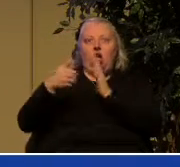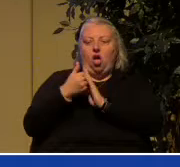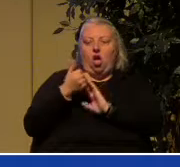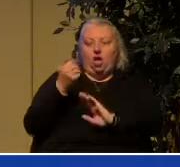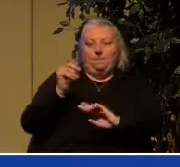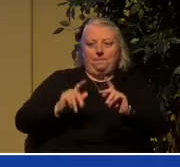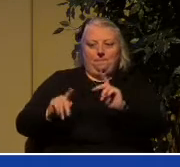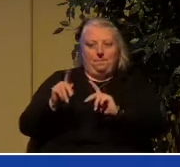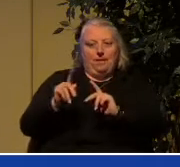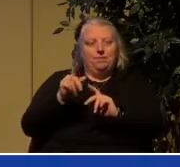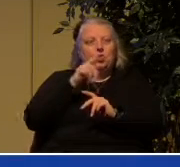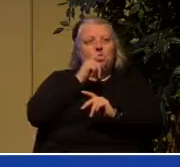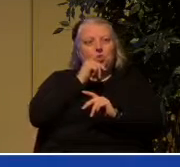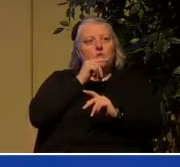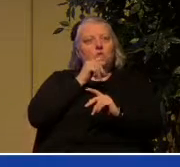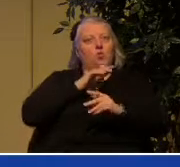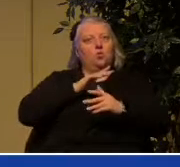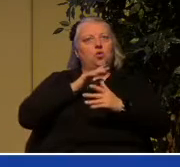who are sanctified